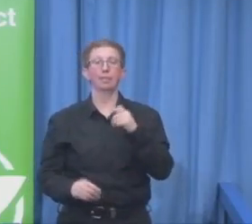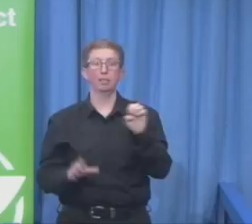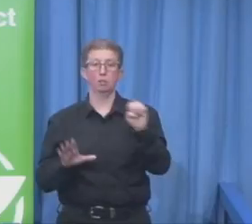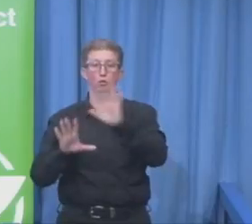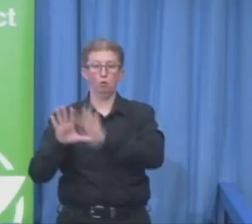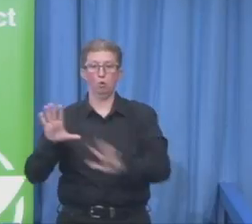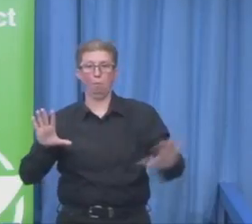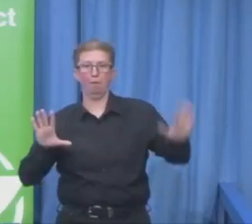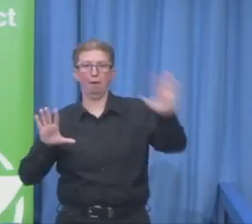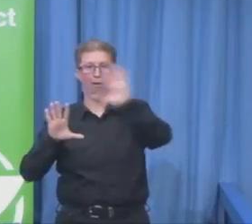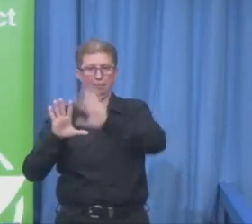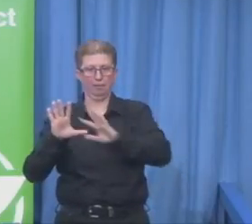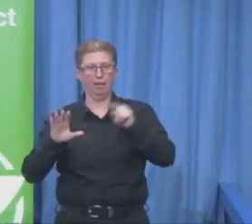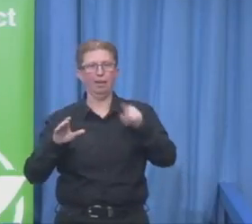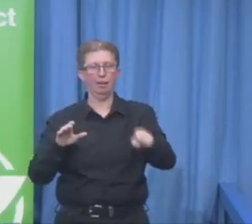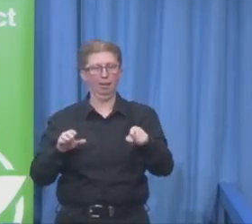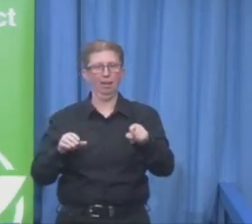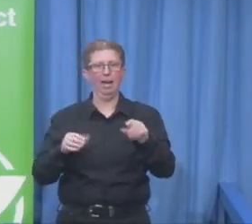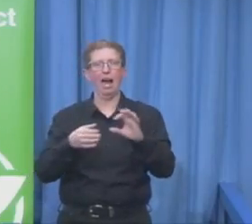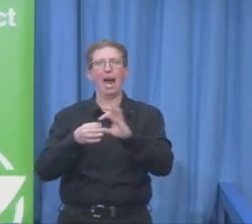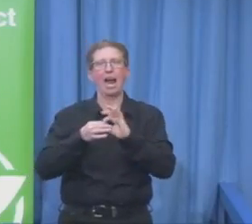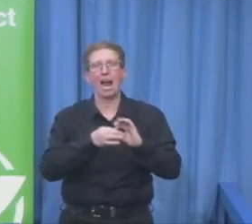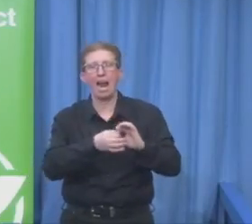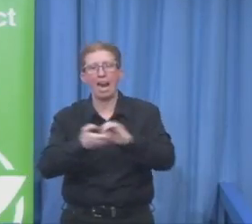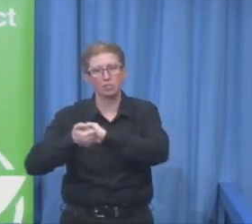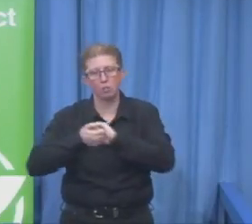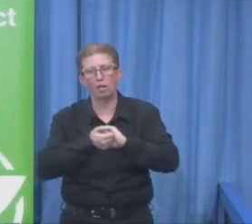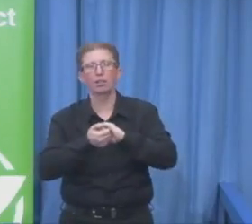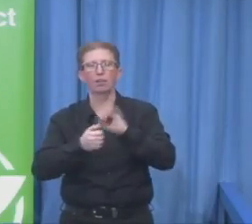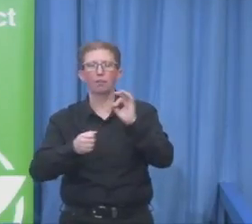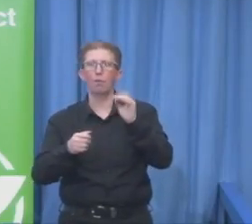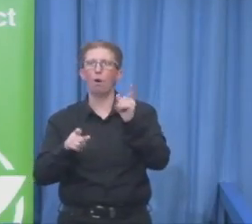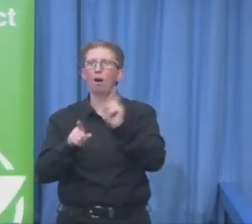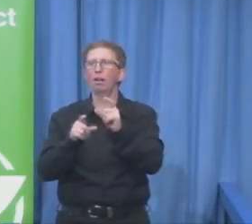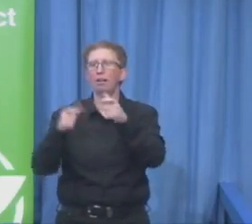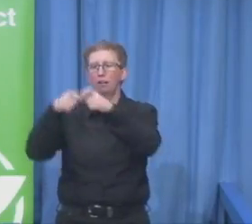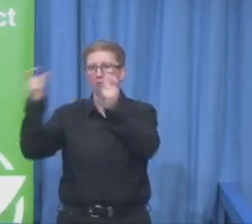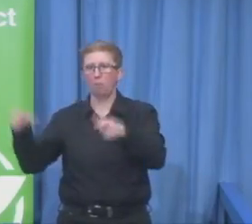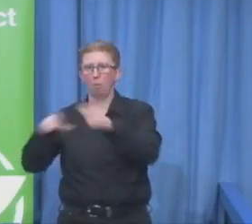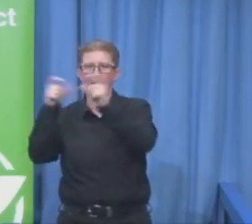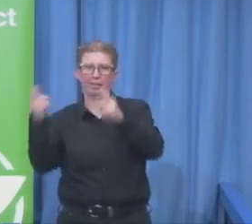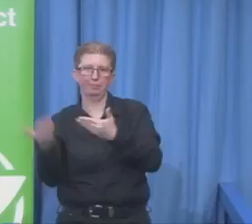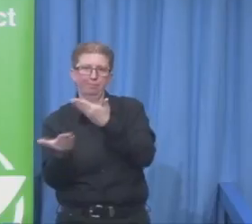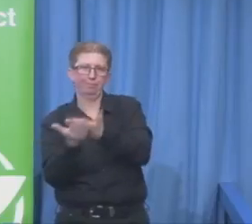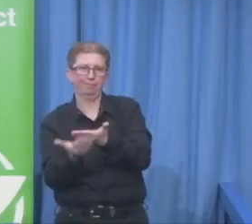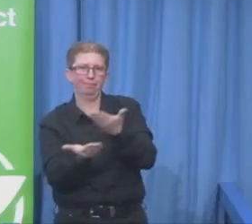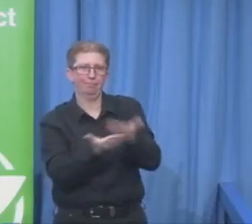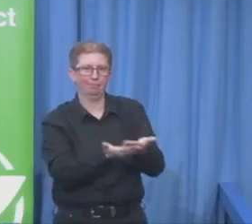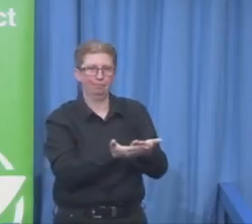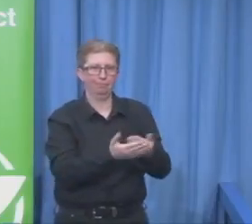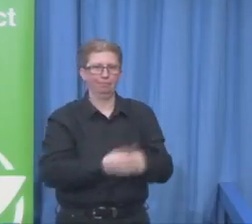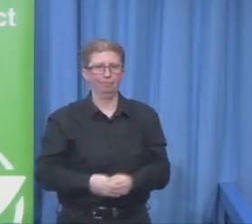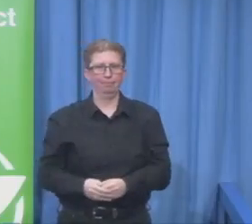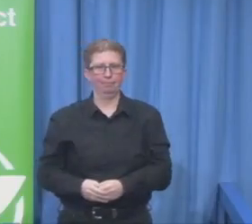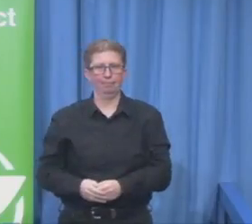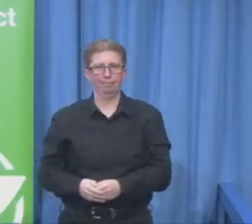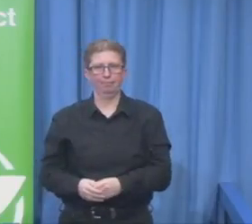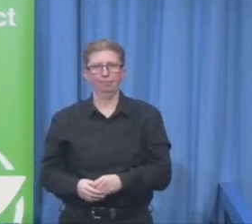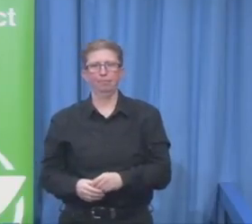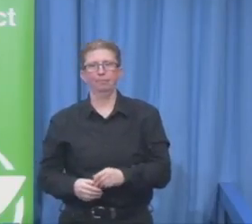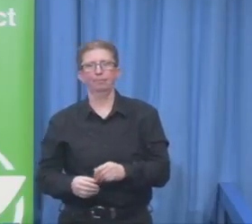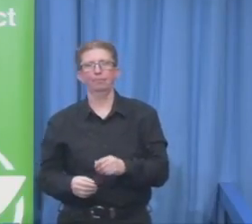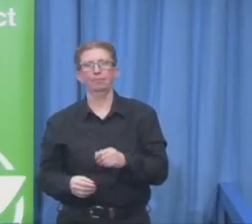in 33 European countries. We have a secretariat based in Brussels. And we